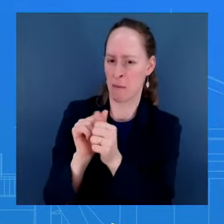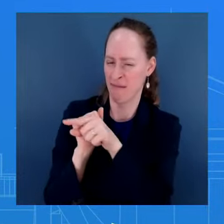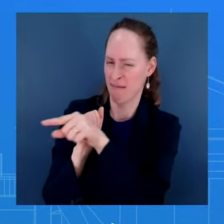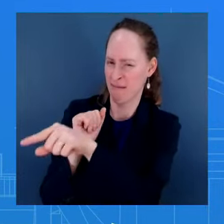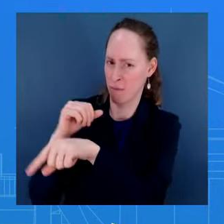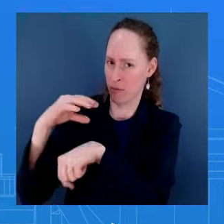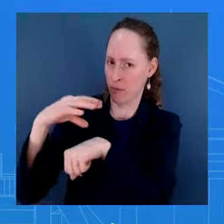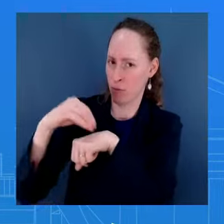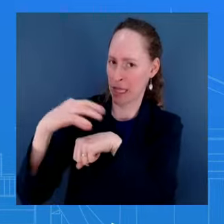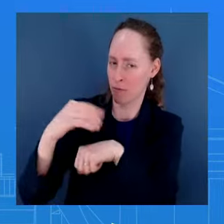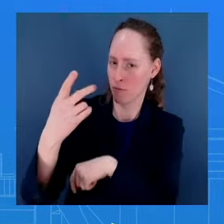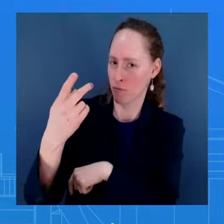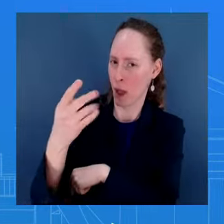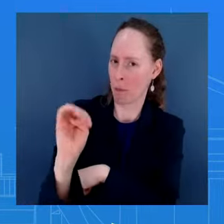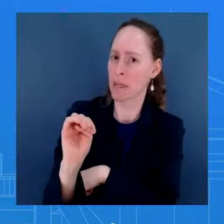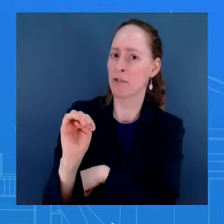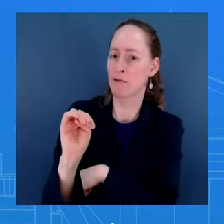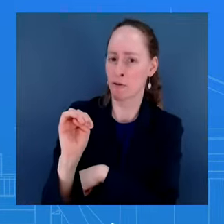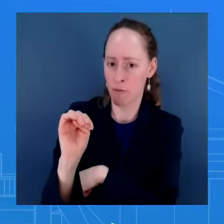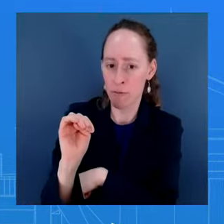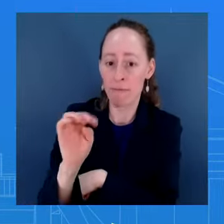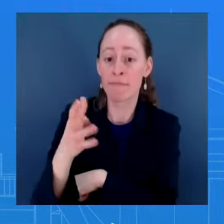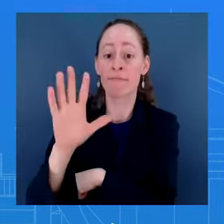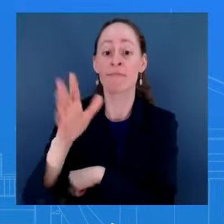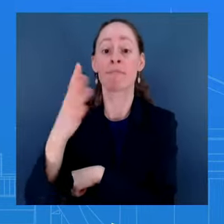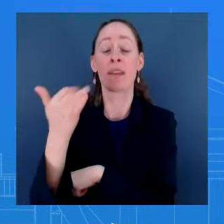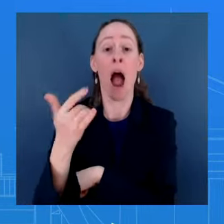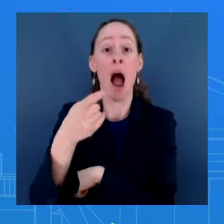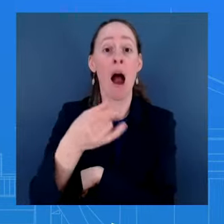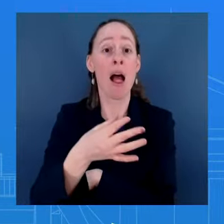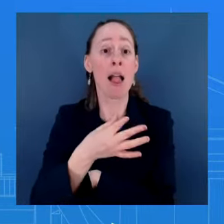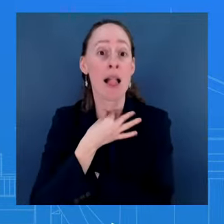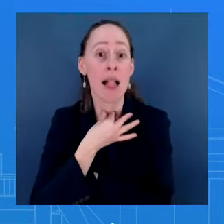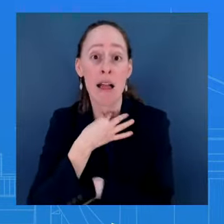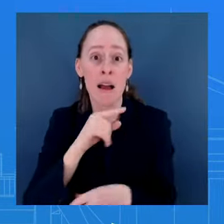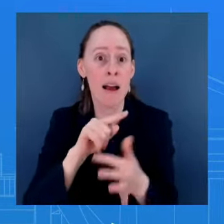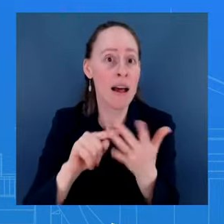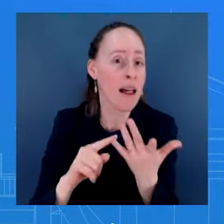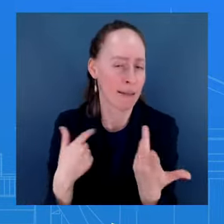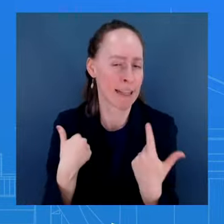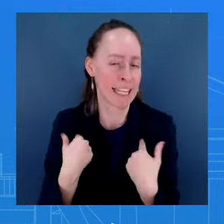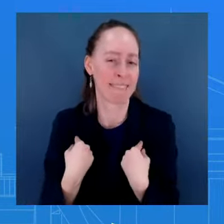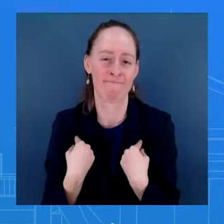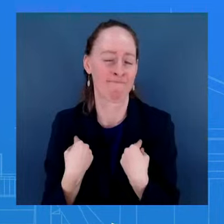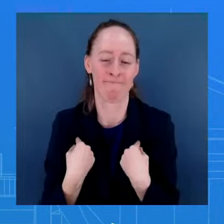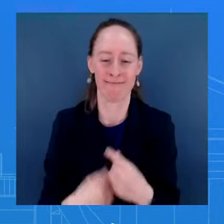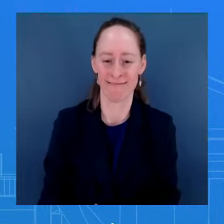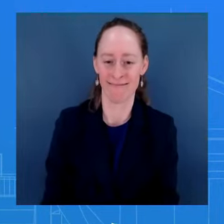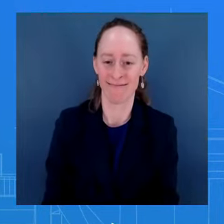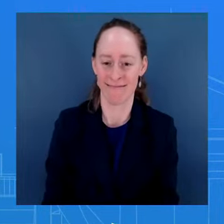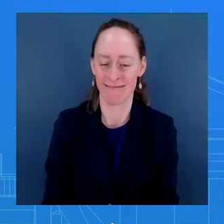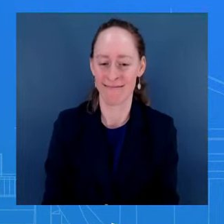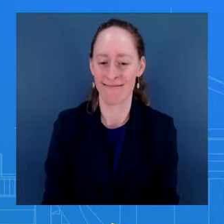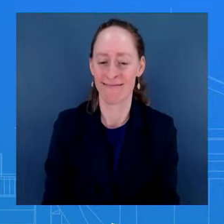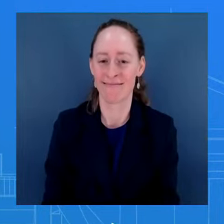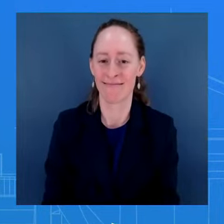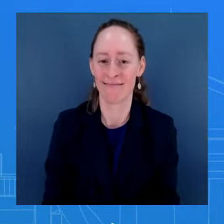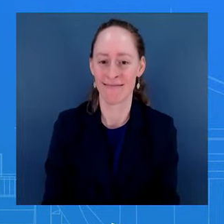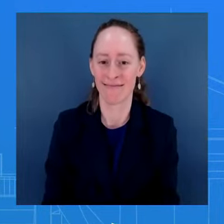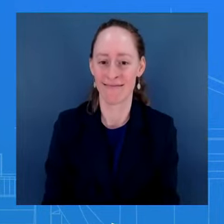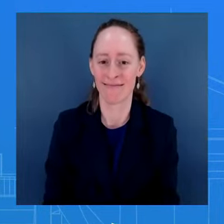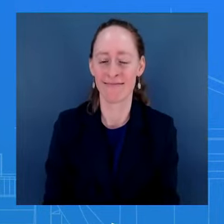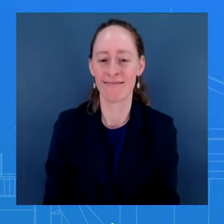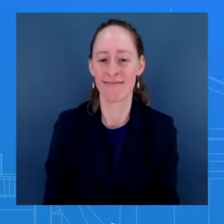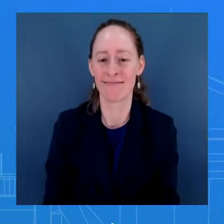else to share beyond that. Okay, Danny. Thanks, Karine. On Haiti, given the dire situation there, is there any consideration of sending